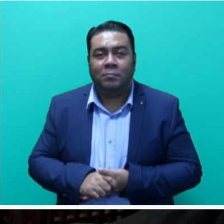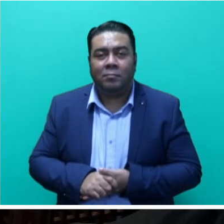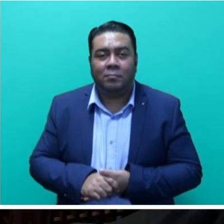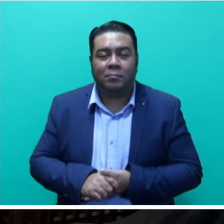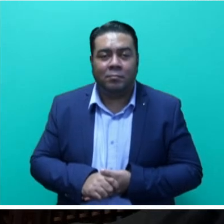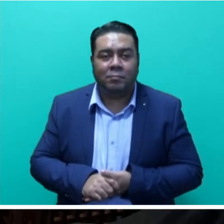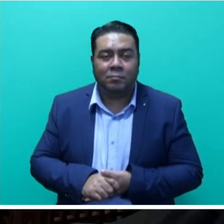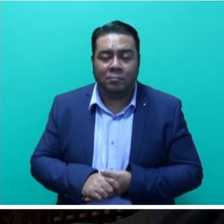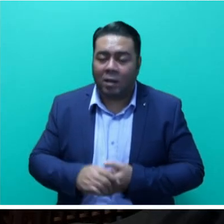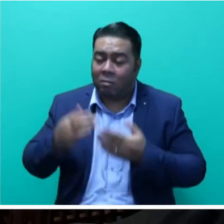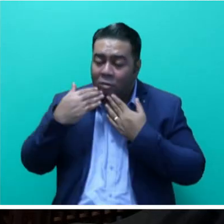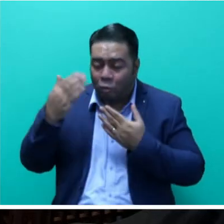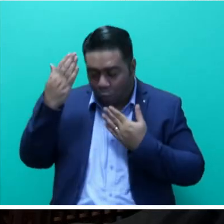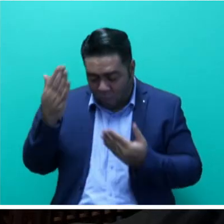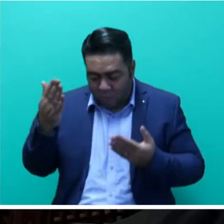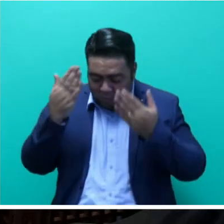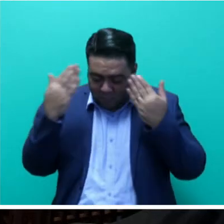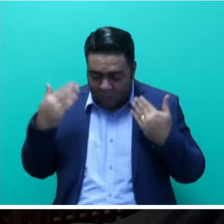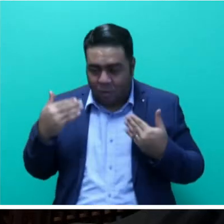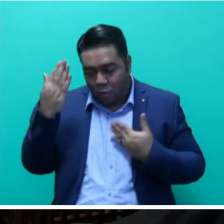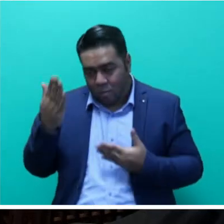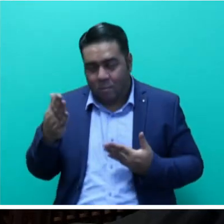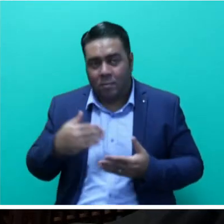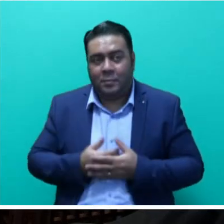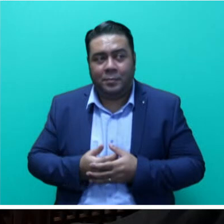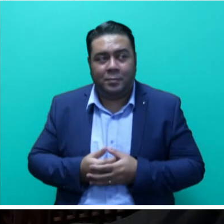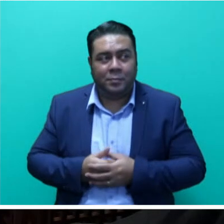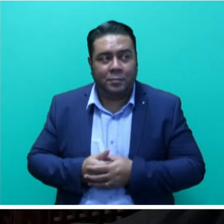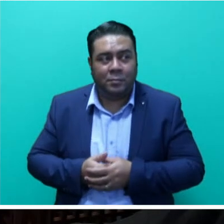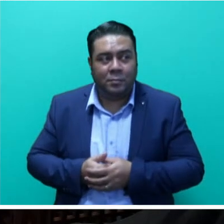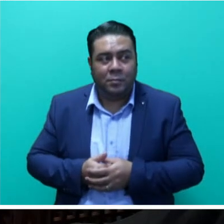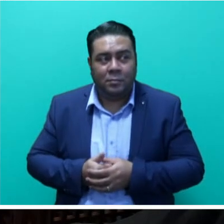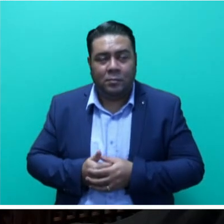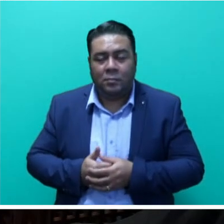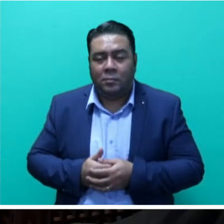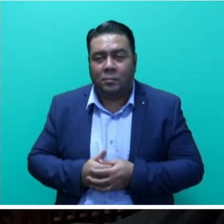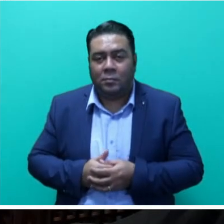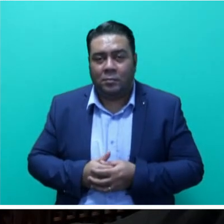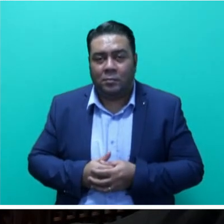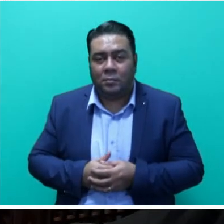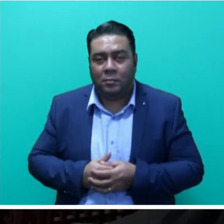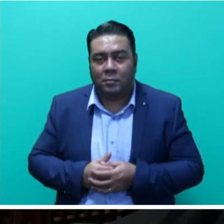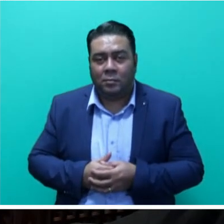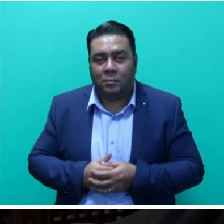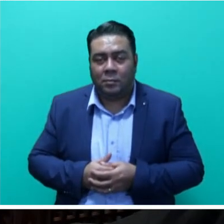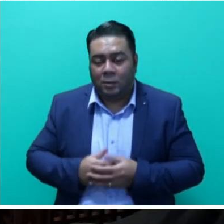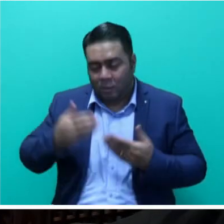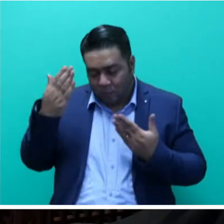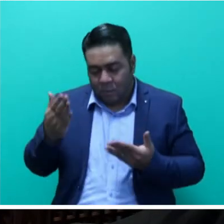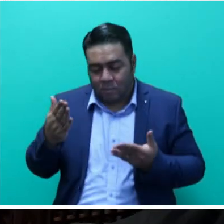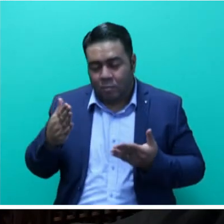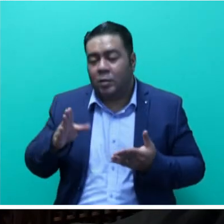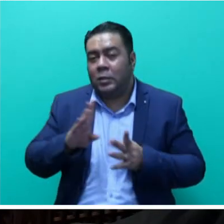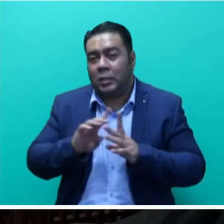Thank you, Honourable Speaker, Honourable Speaker, Honourable Deputy Prime